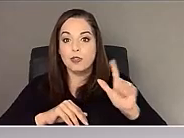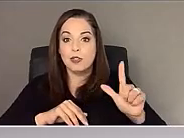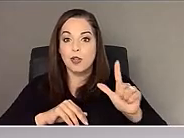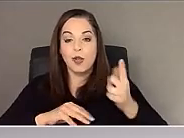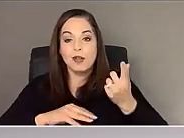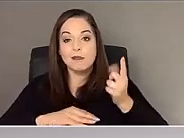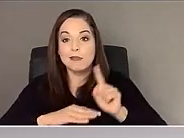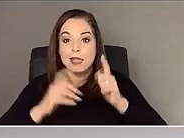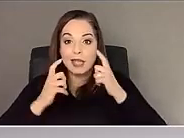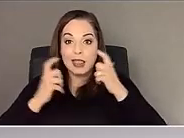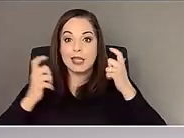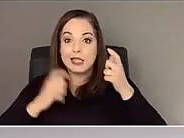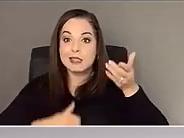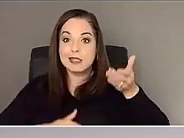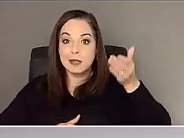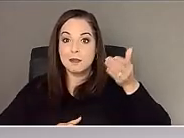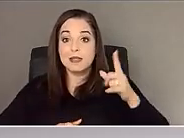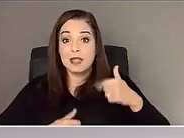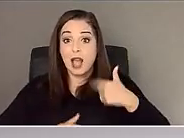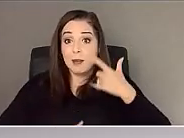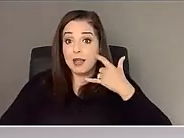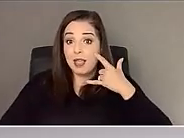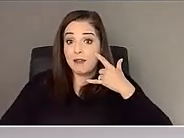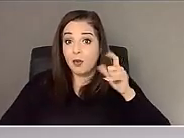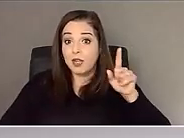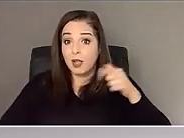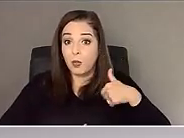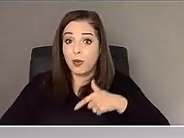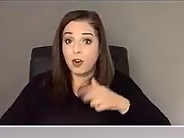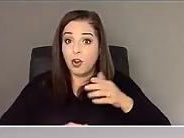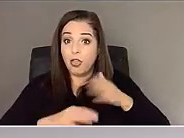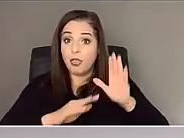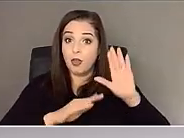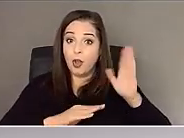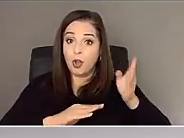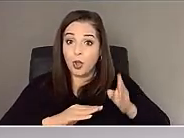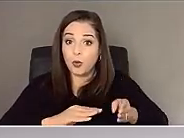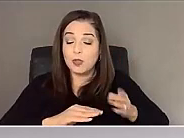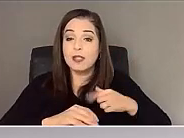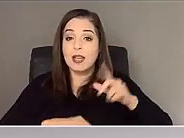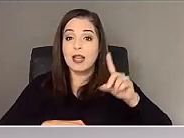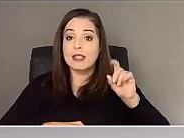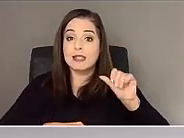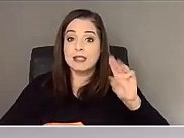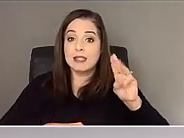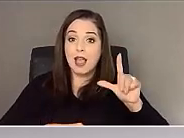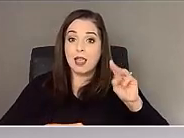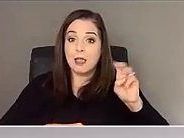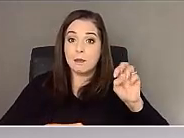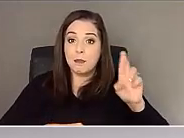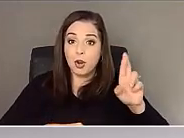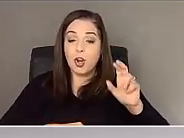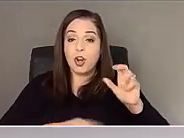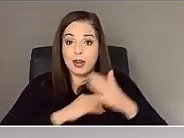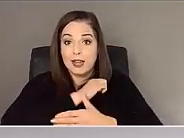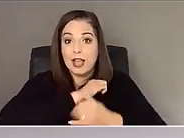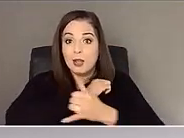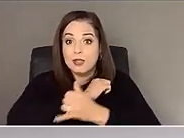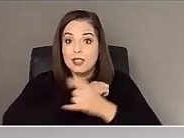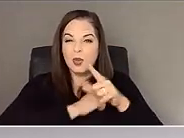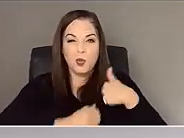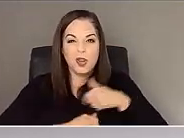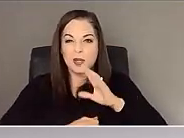so since I'm on in California, we're on the coast and Delano County is just like, we're going to be as anti